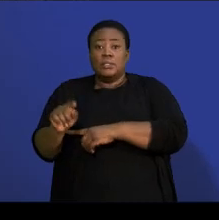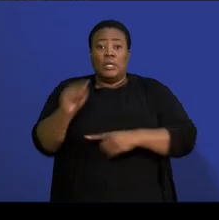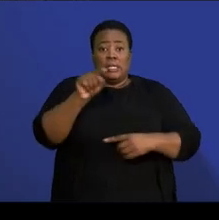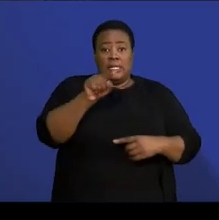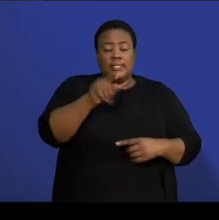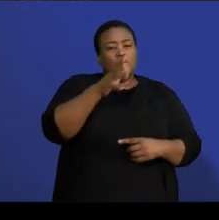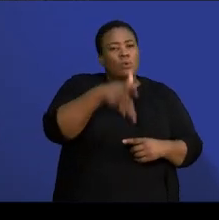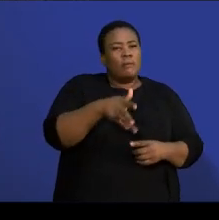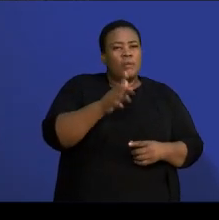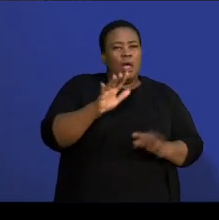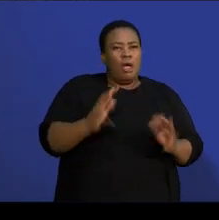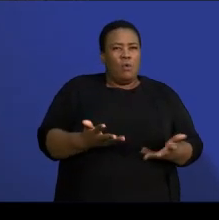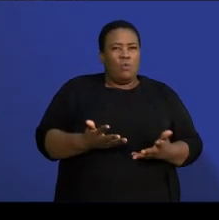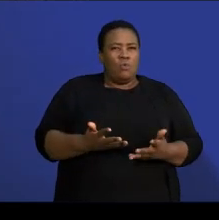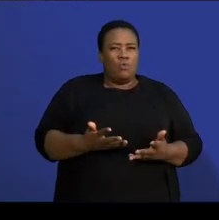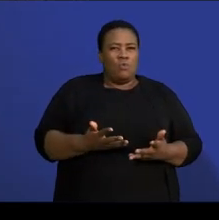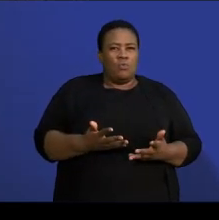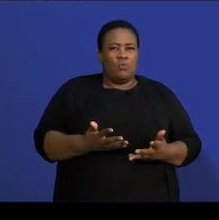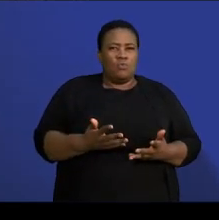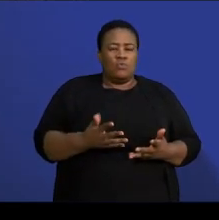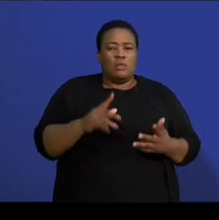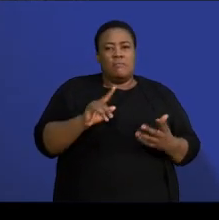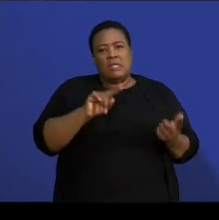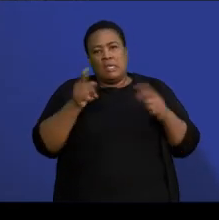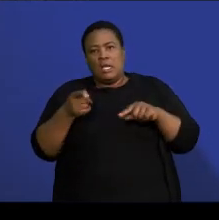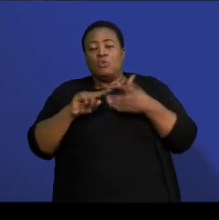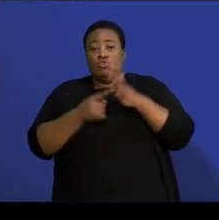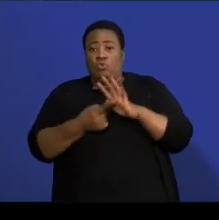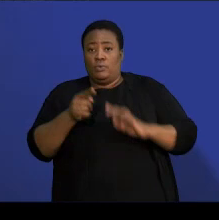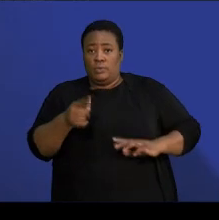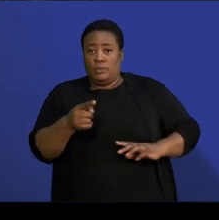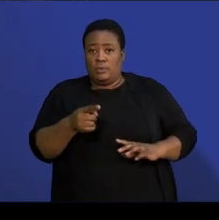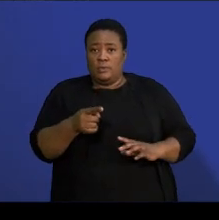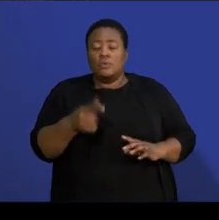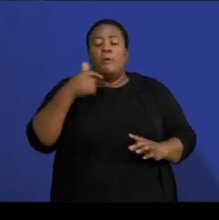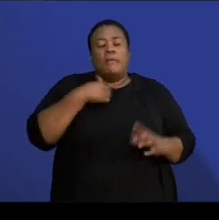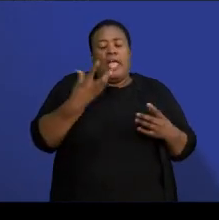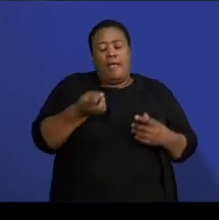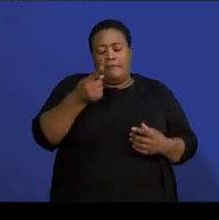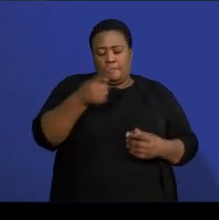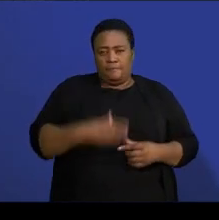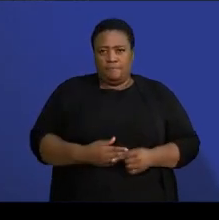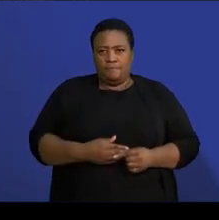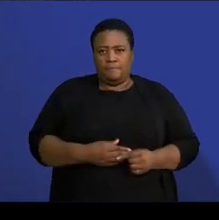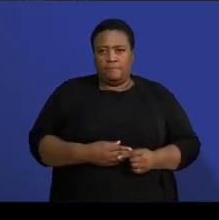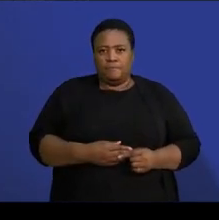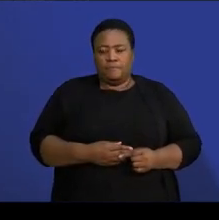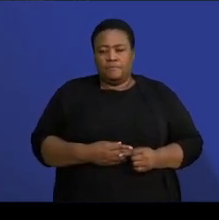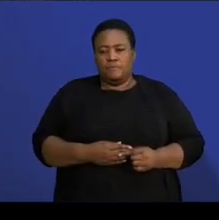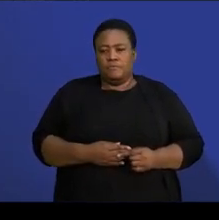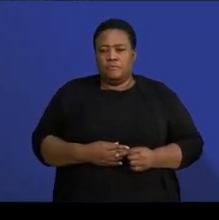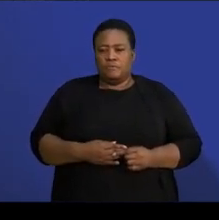be... Let me just go to the next slide and show you here. All right. So, this is what I have. So, the probability of